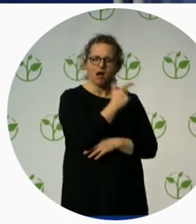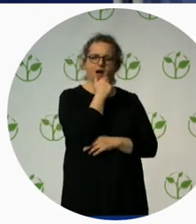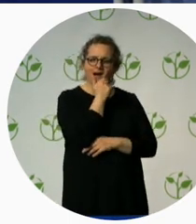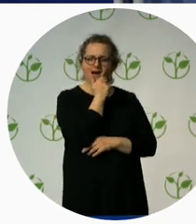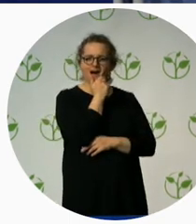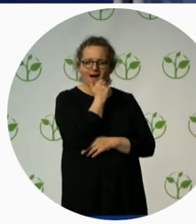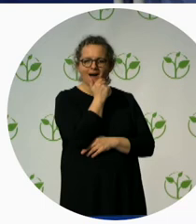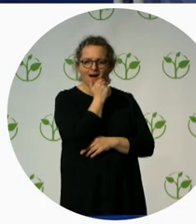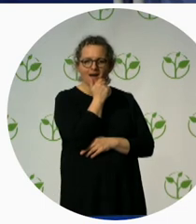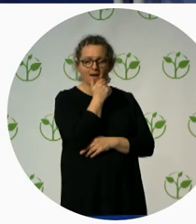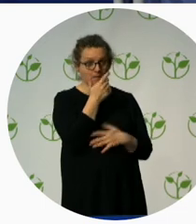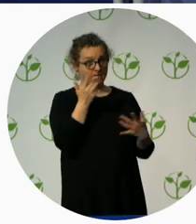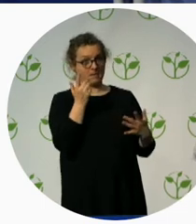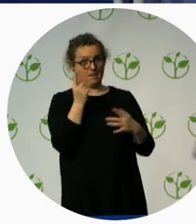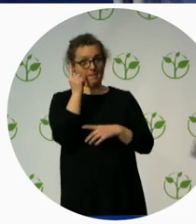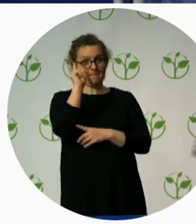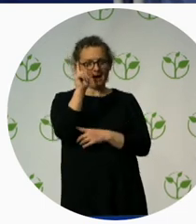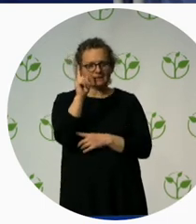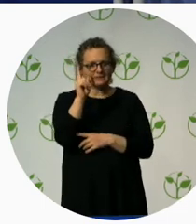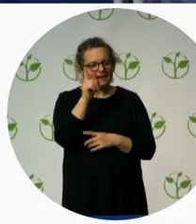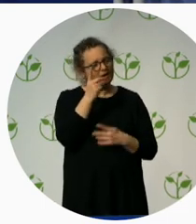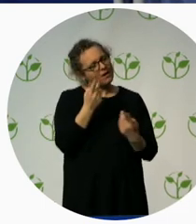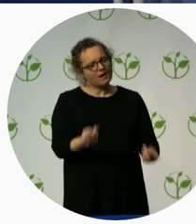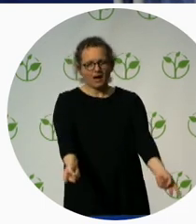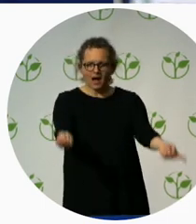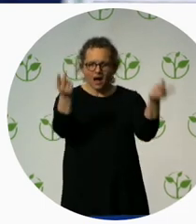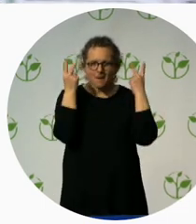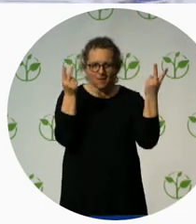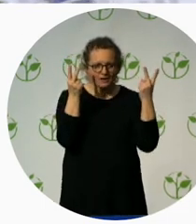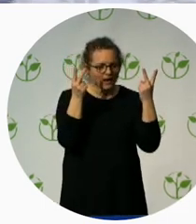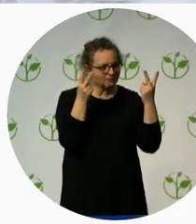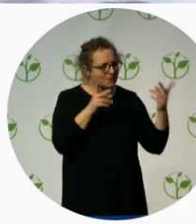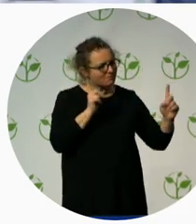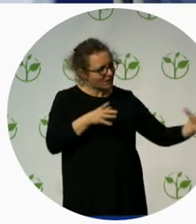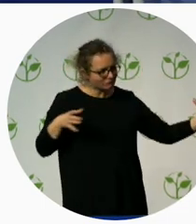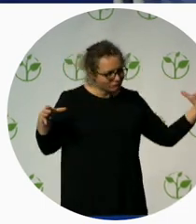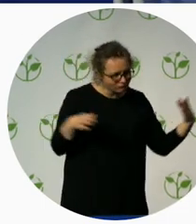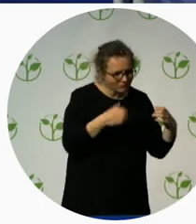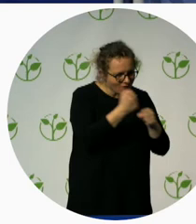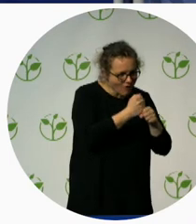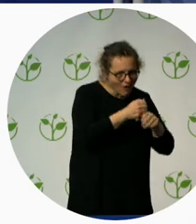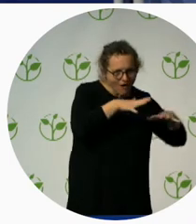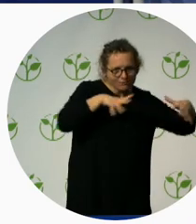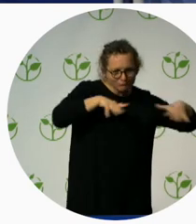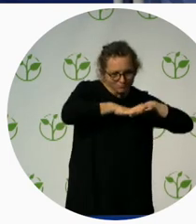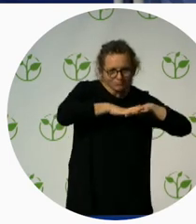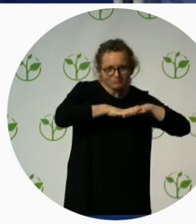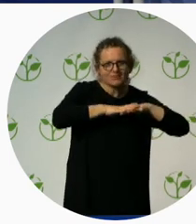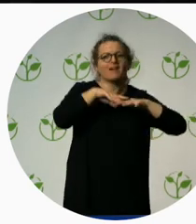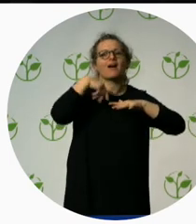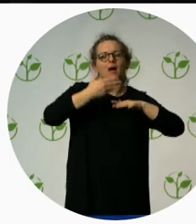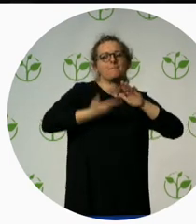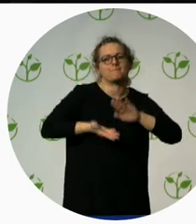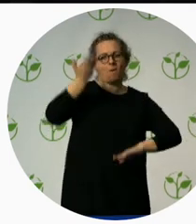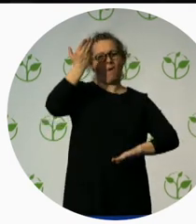and product. I'd like to pinpoint Magnus again from Scandic. Would you like to